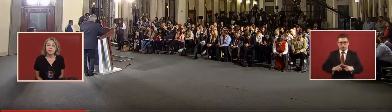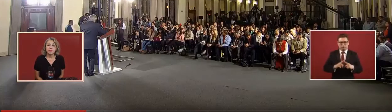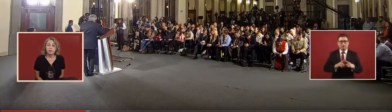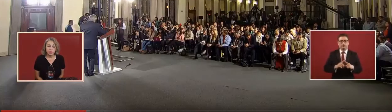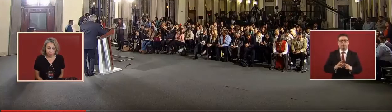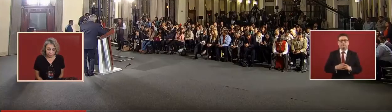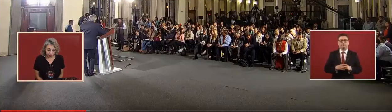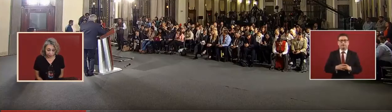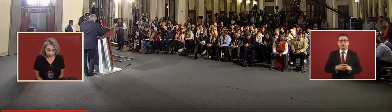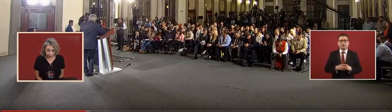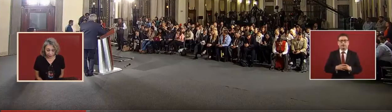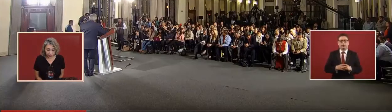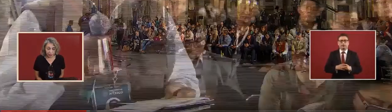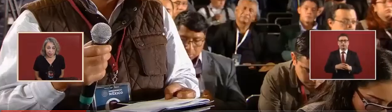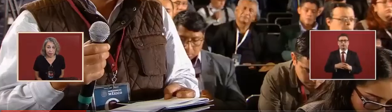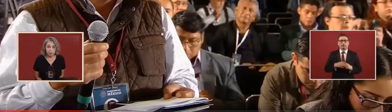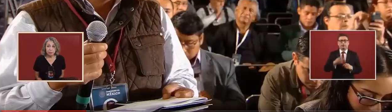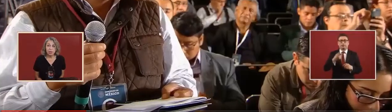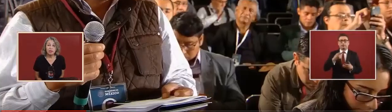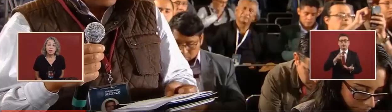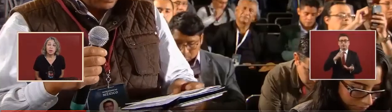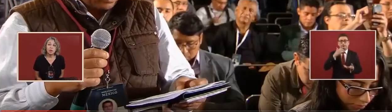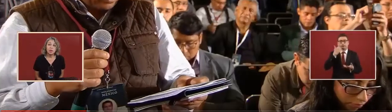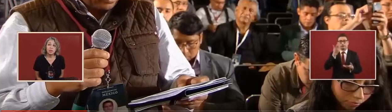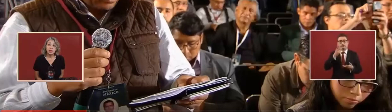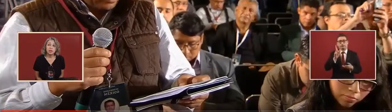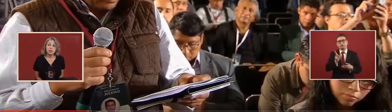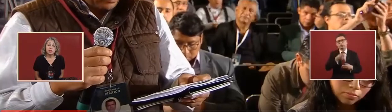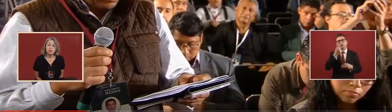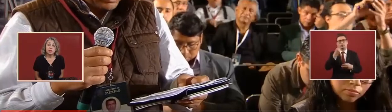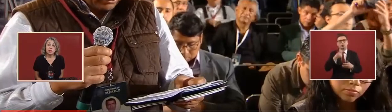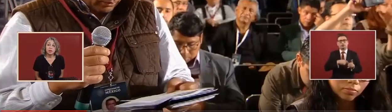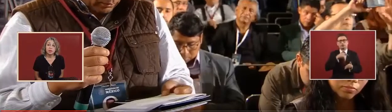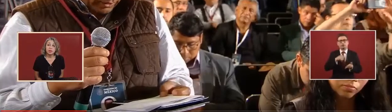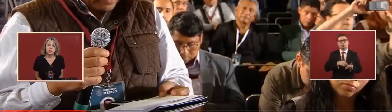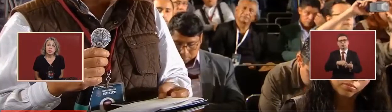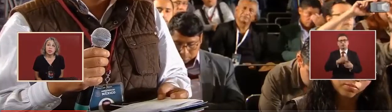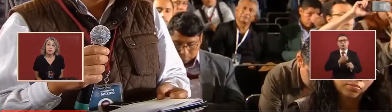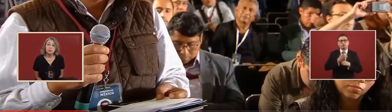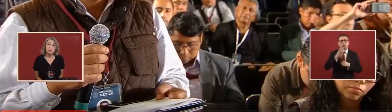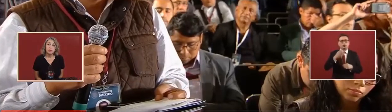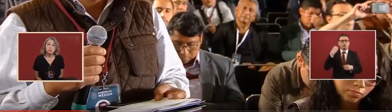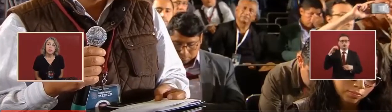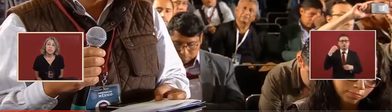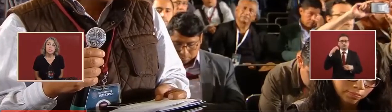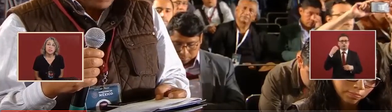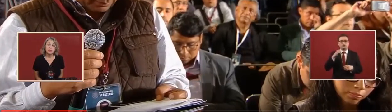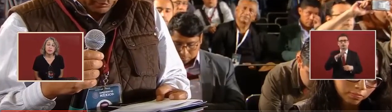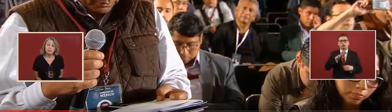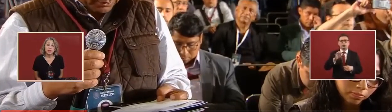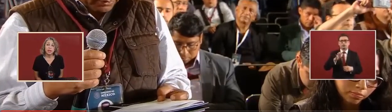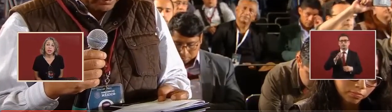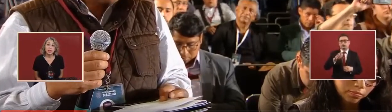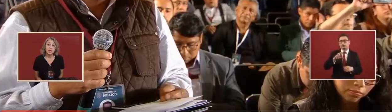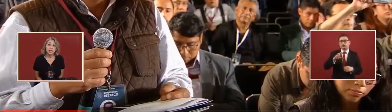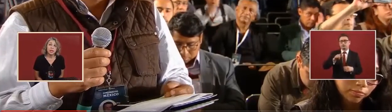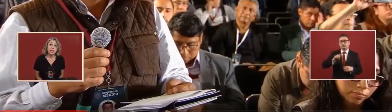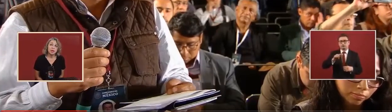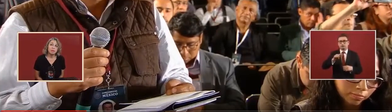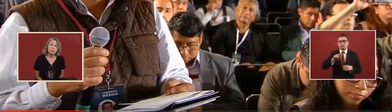But if we want to send them to a place like Oaxaca.